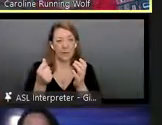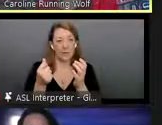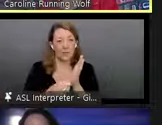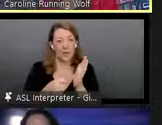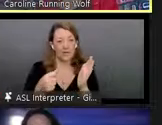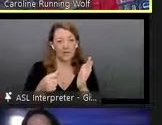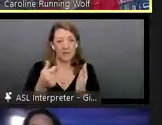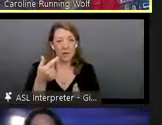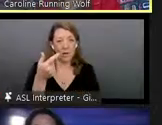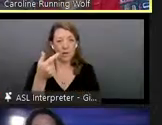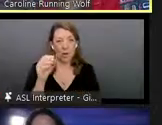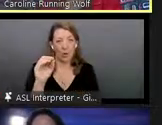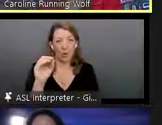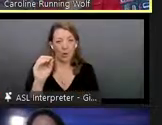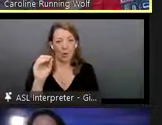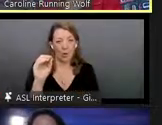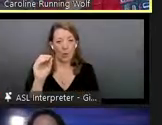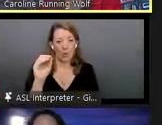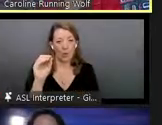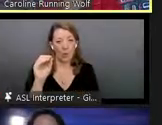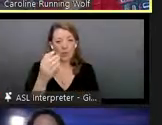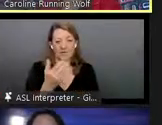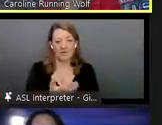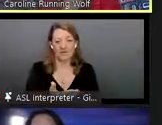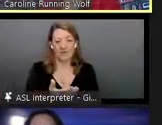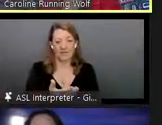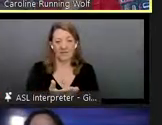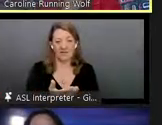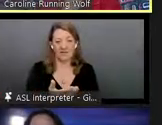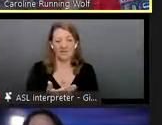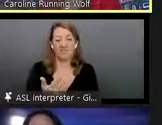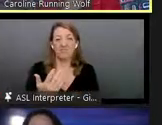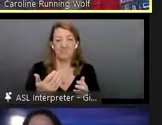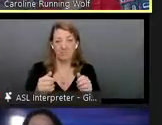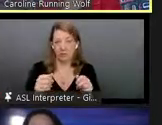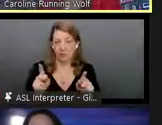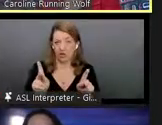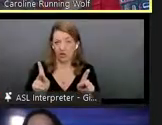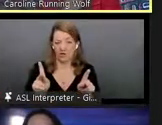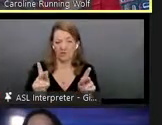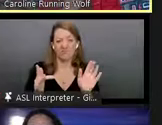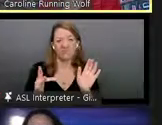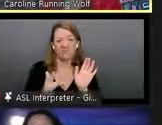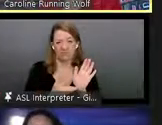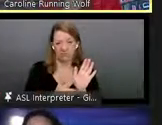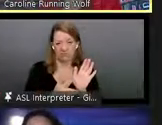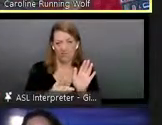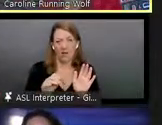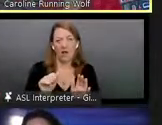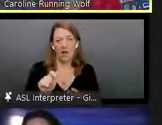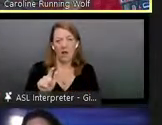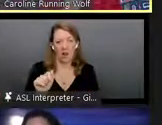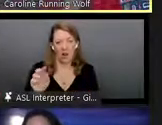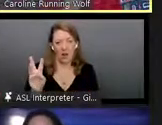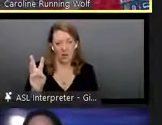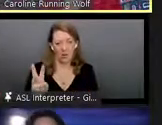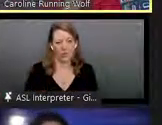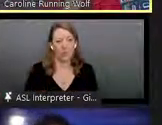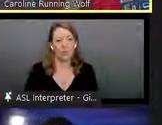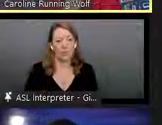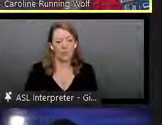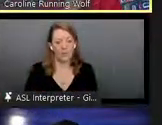and you see who a key loads asks for access to the camera you allow that and